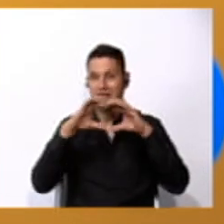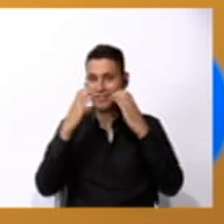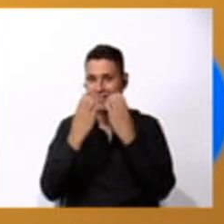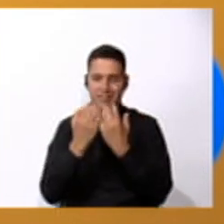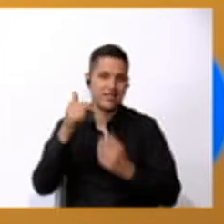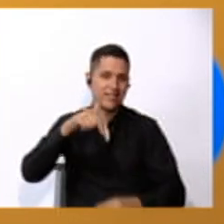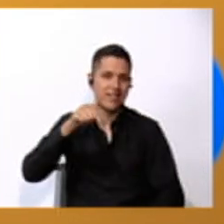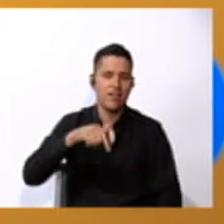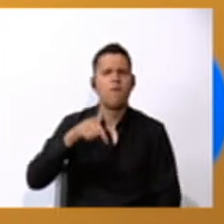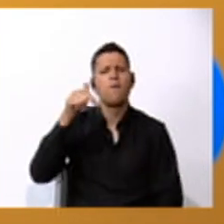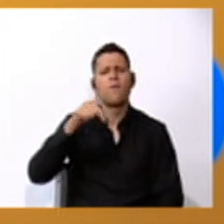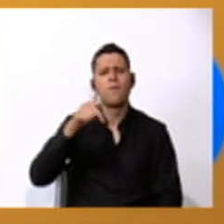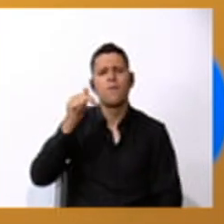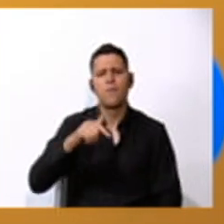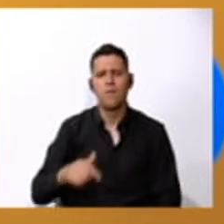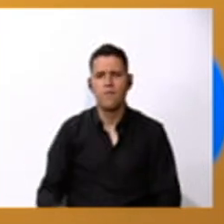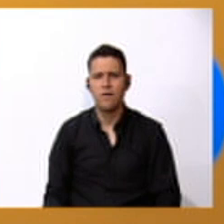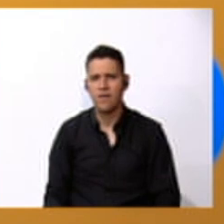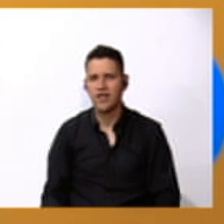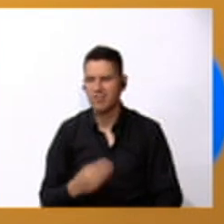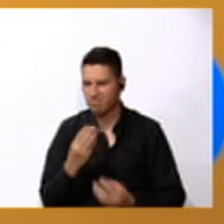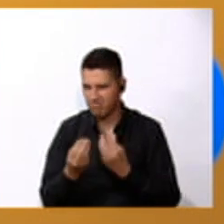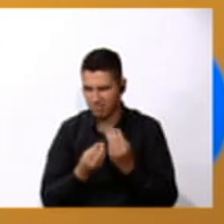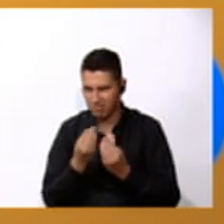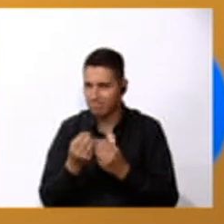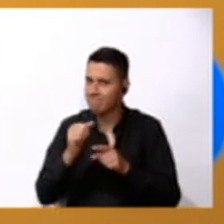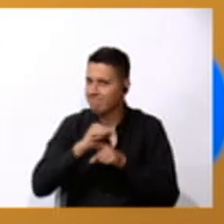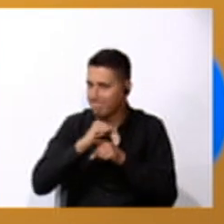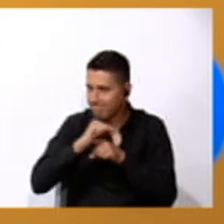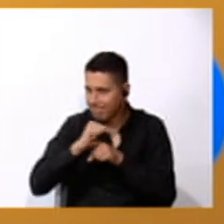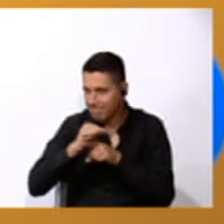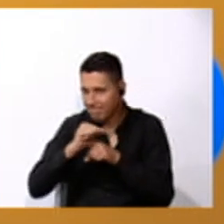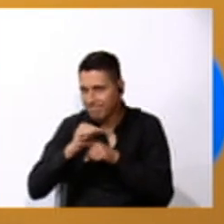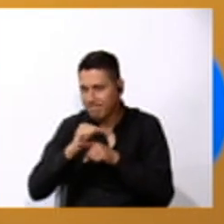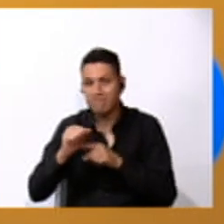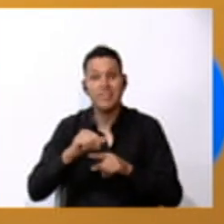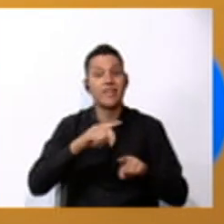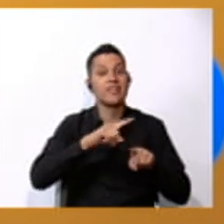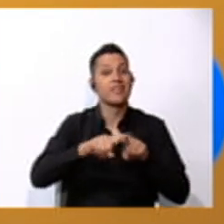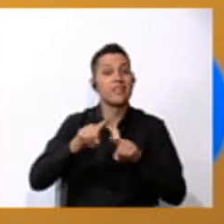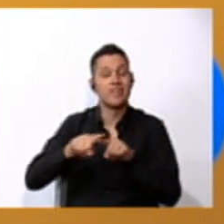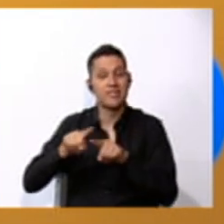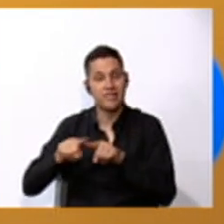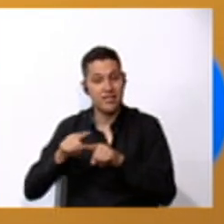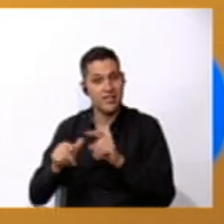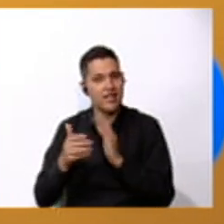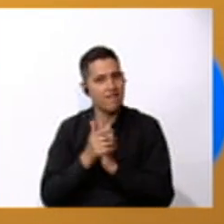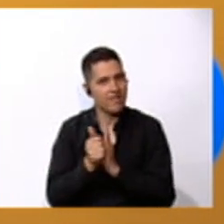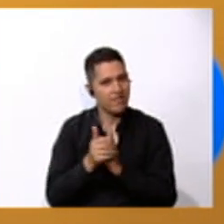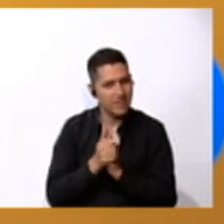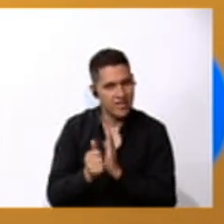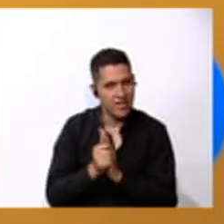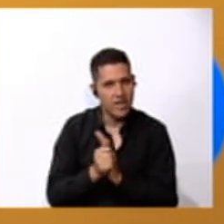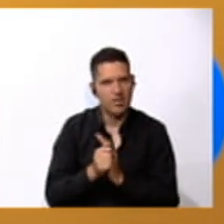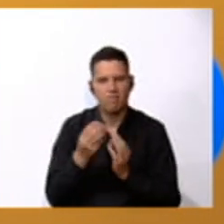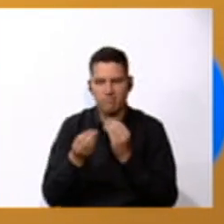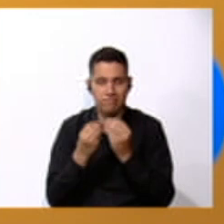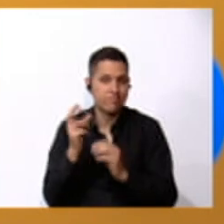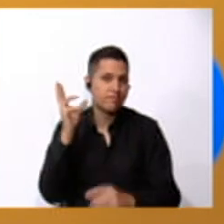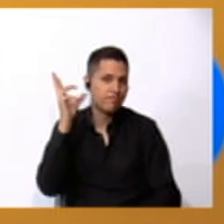today we are going to practice different skills we are going to listen